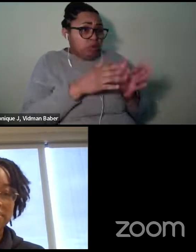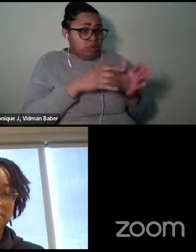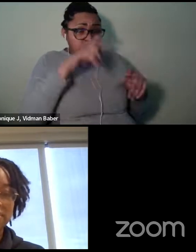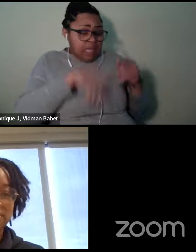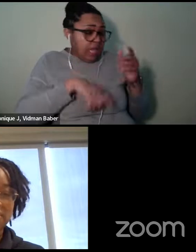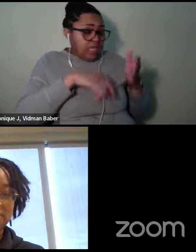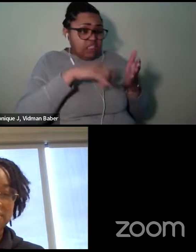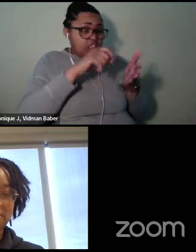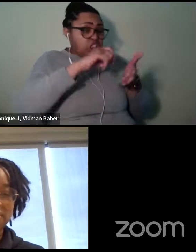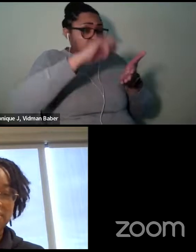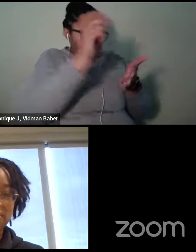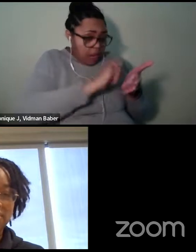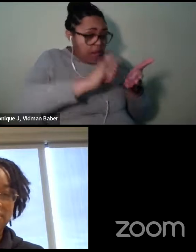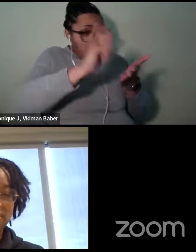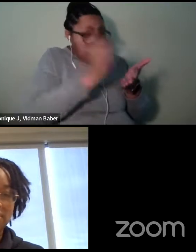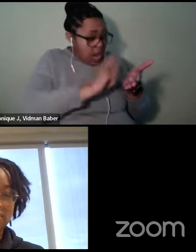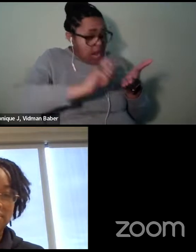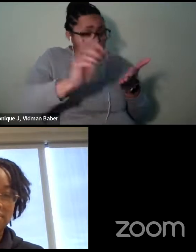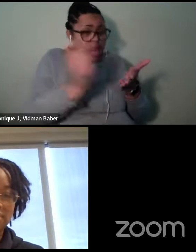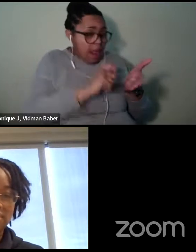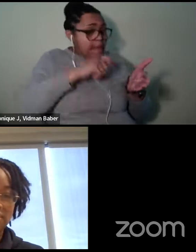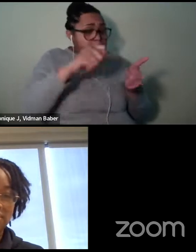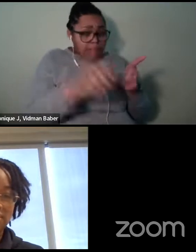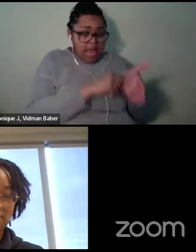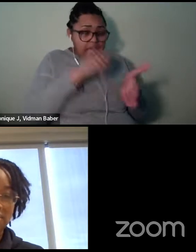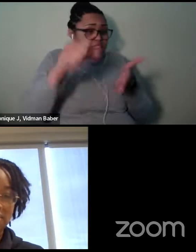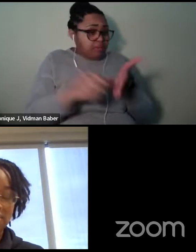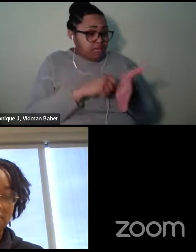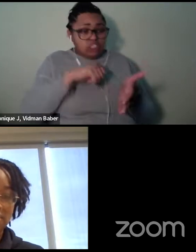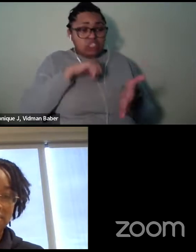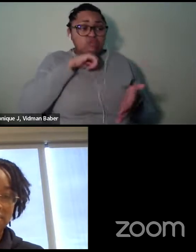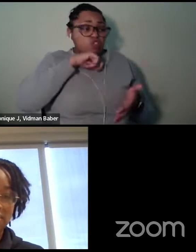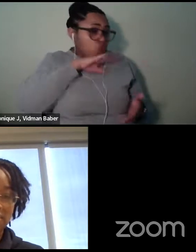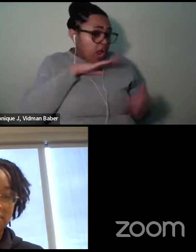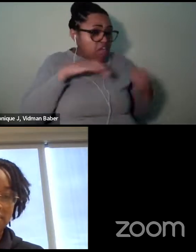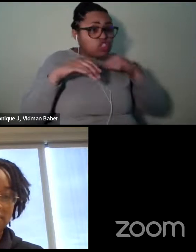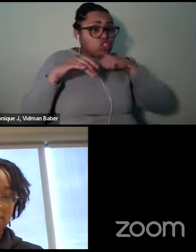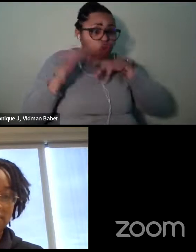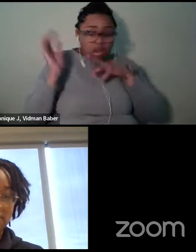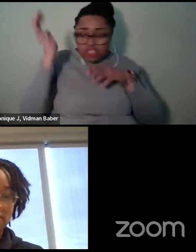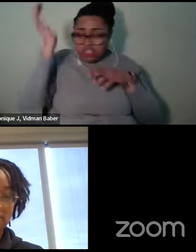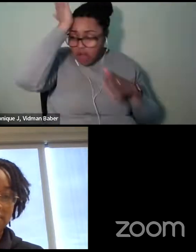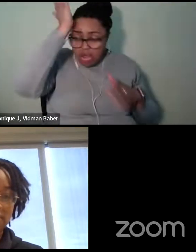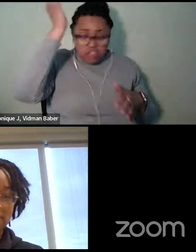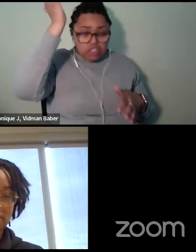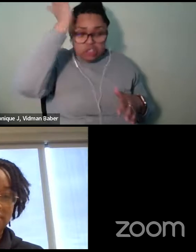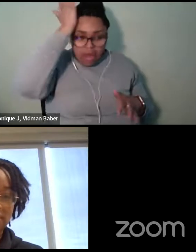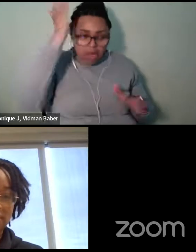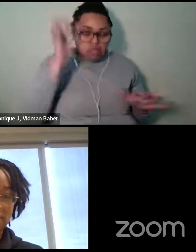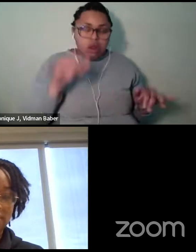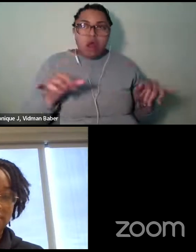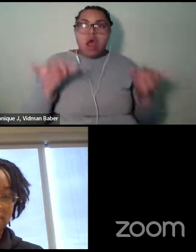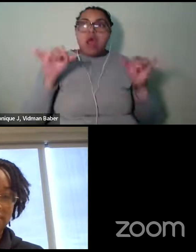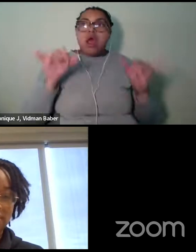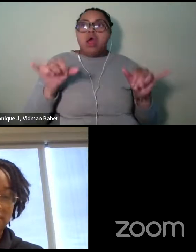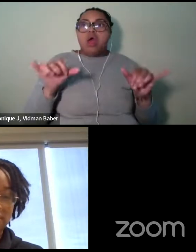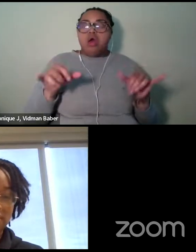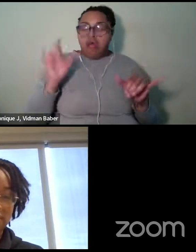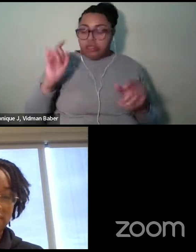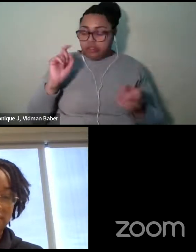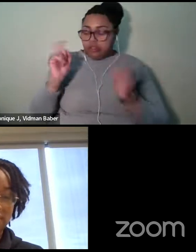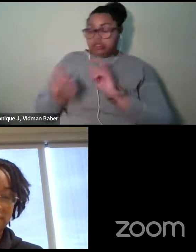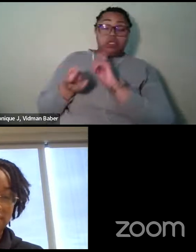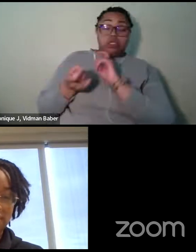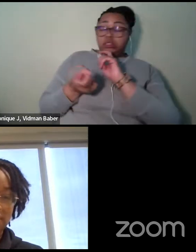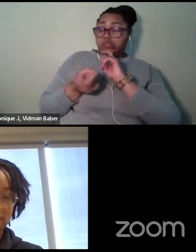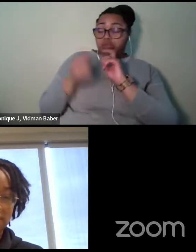see that. So, um, I had to refocus and just concentrate on what we